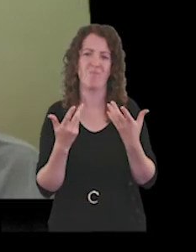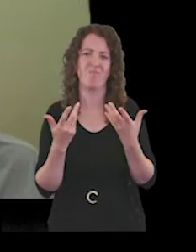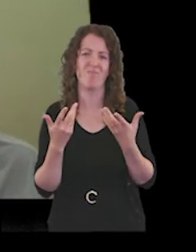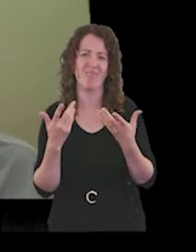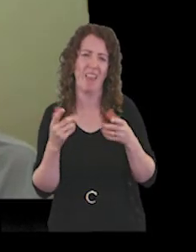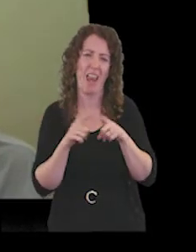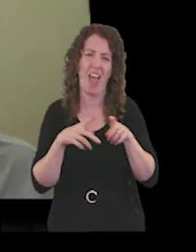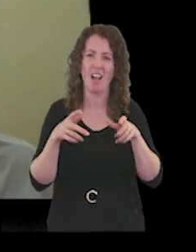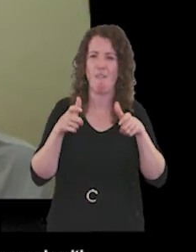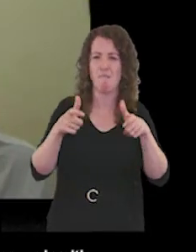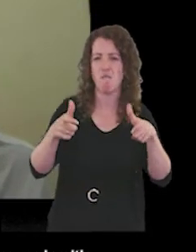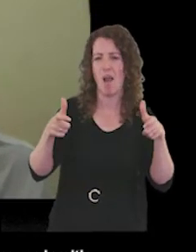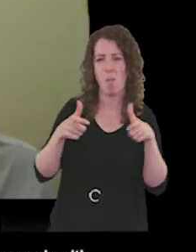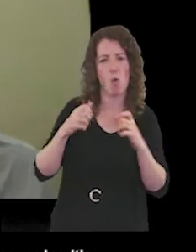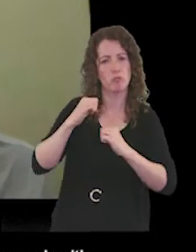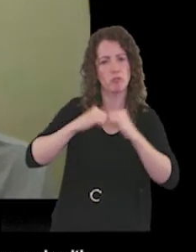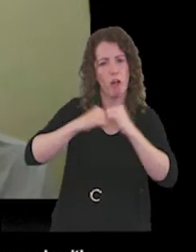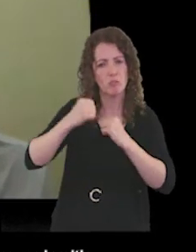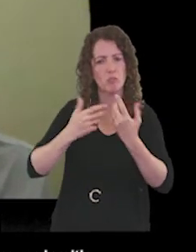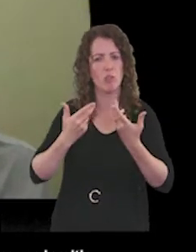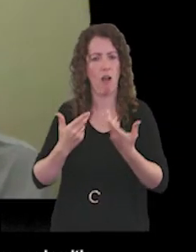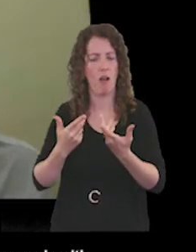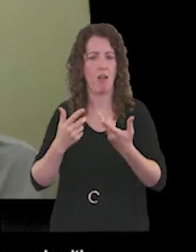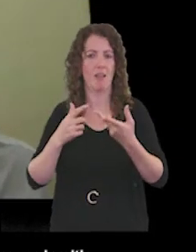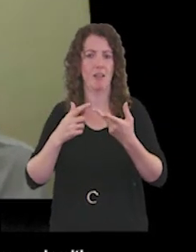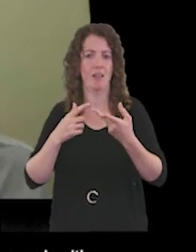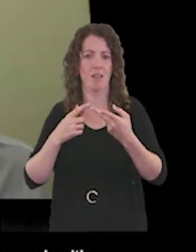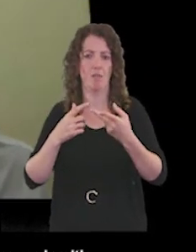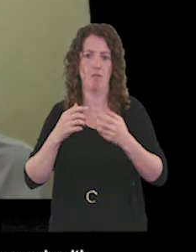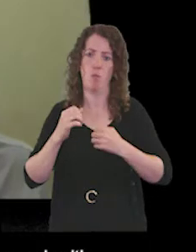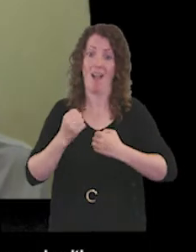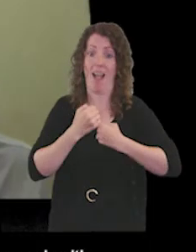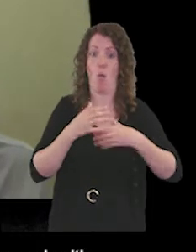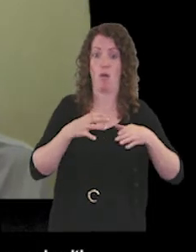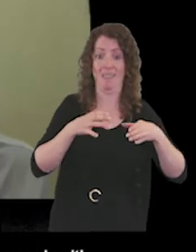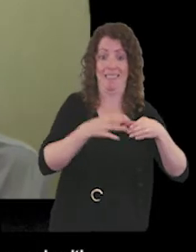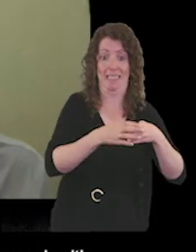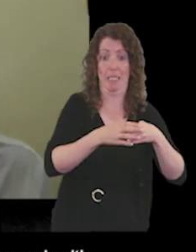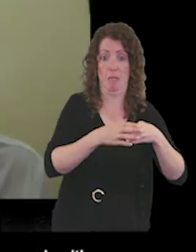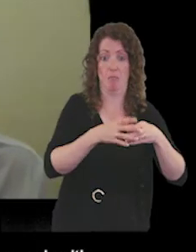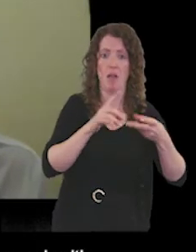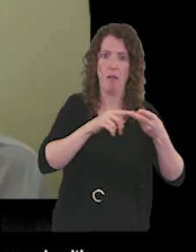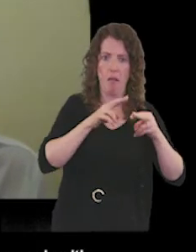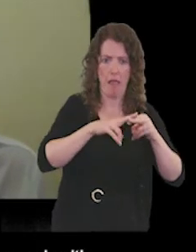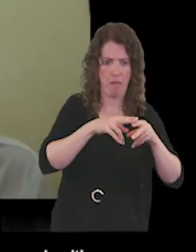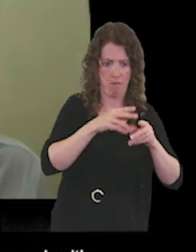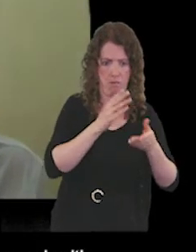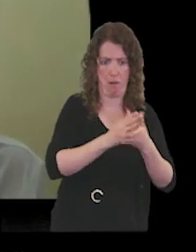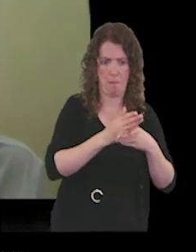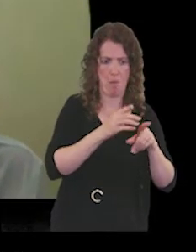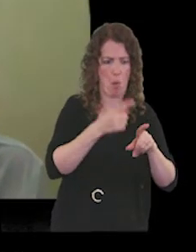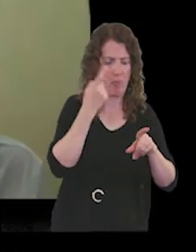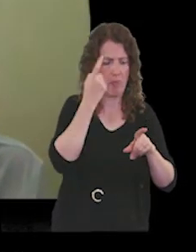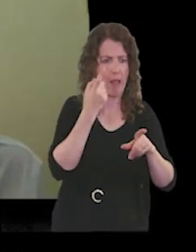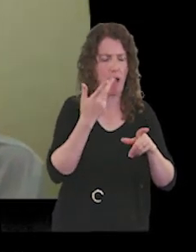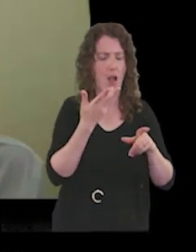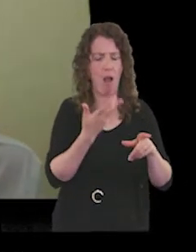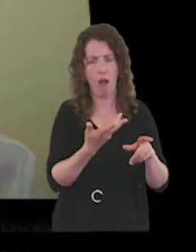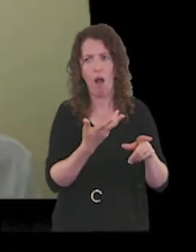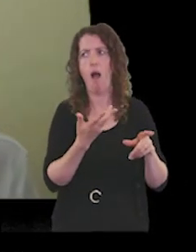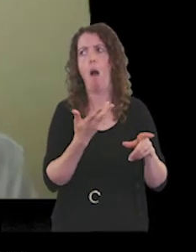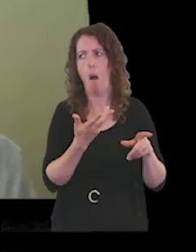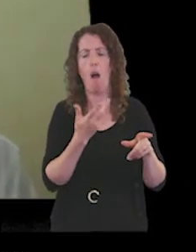framework to work in that if if within the teams that you work with you think for example that you could